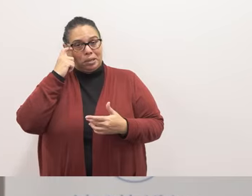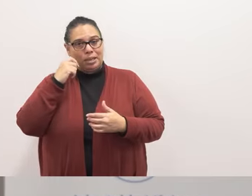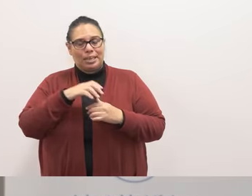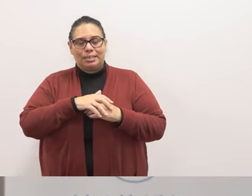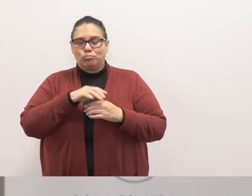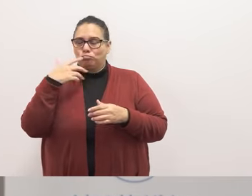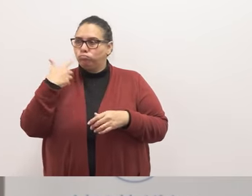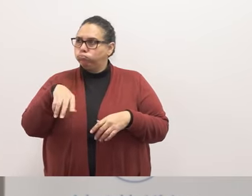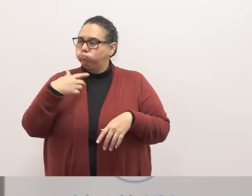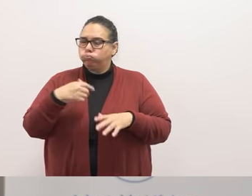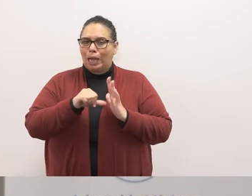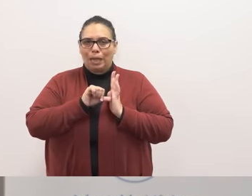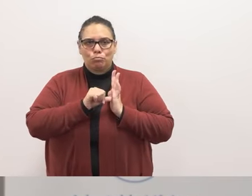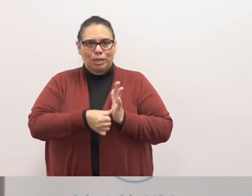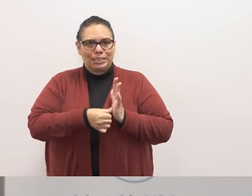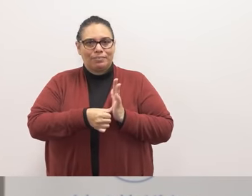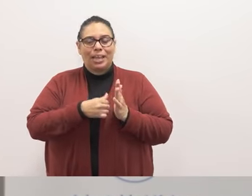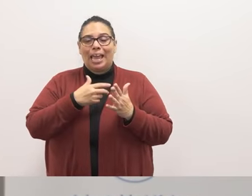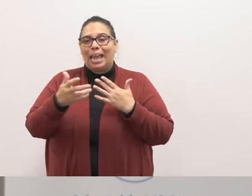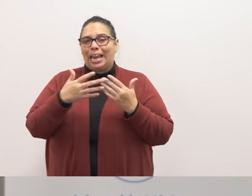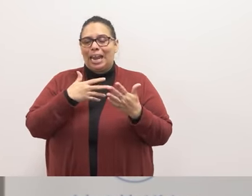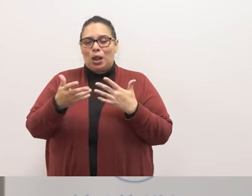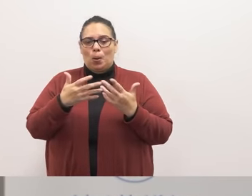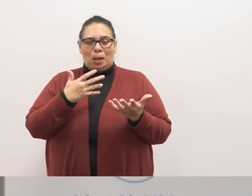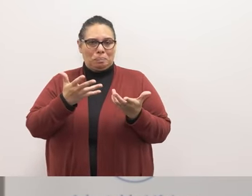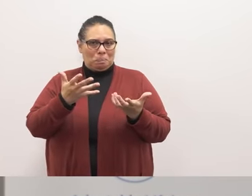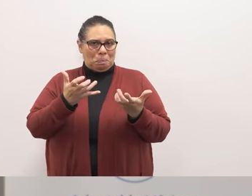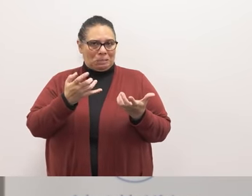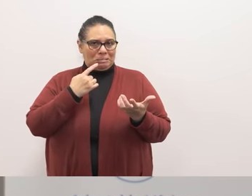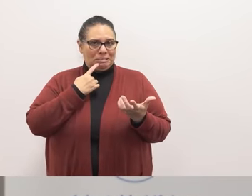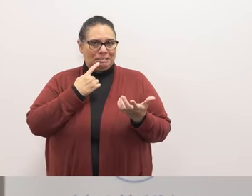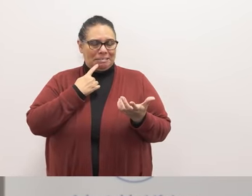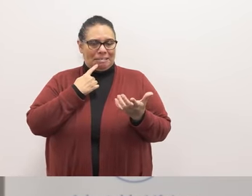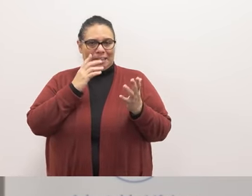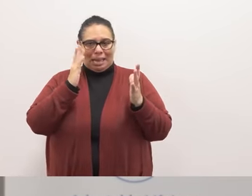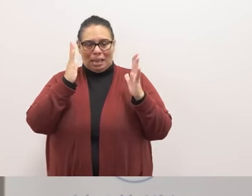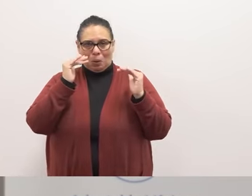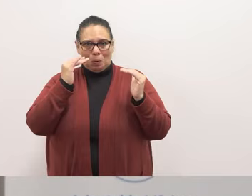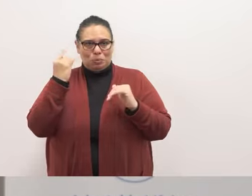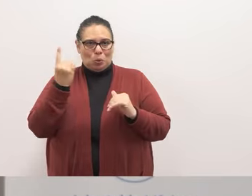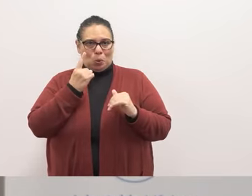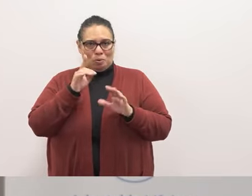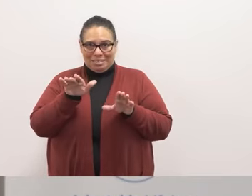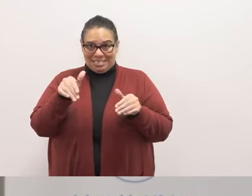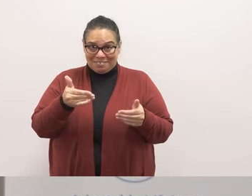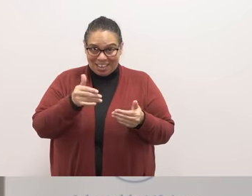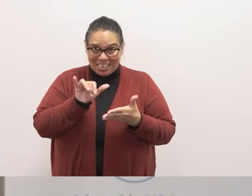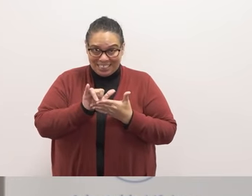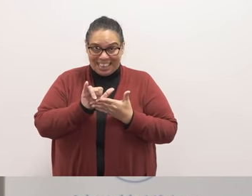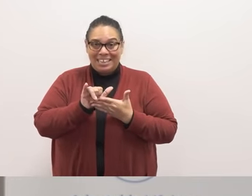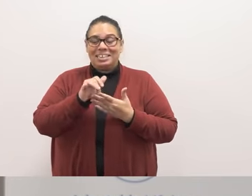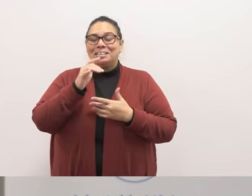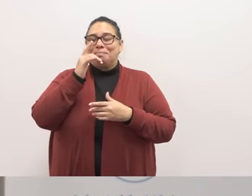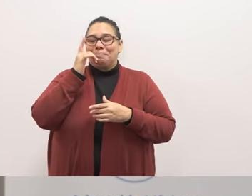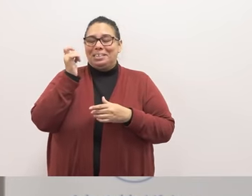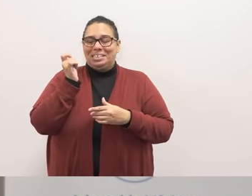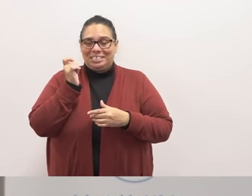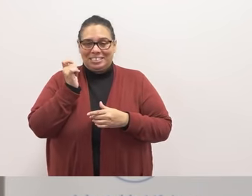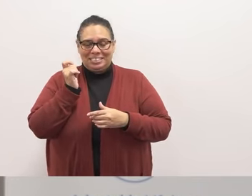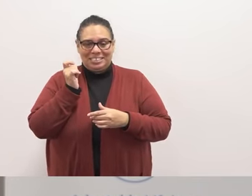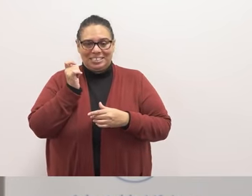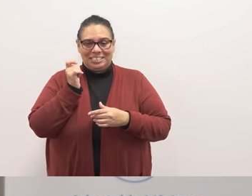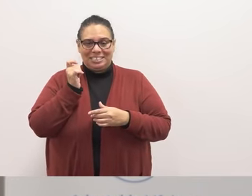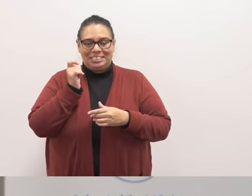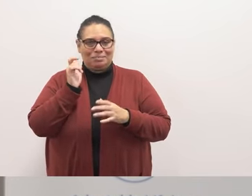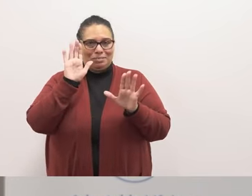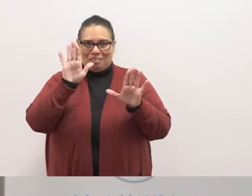impressive um anyhow so i have to say i hope to always be invited to that event because it